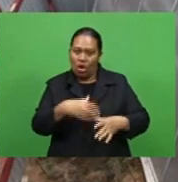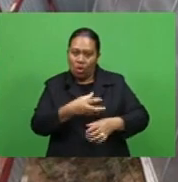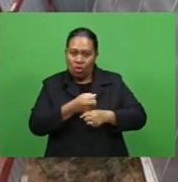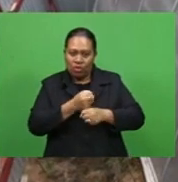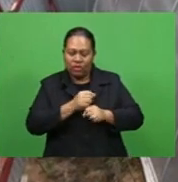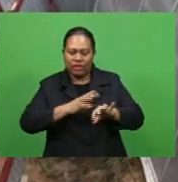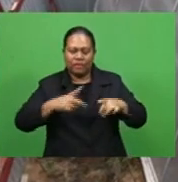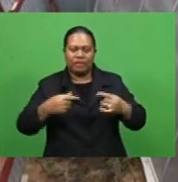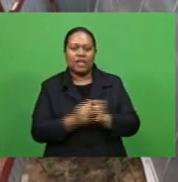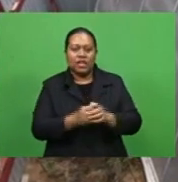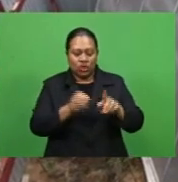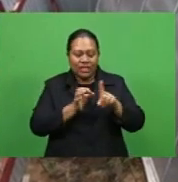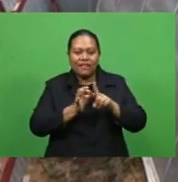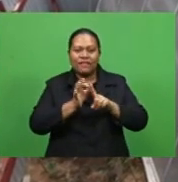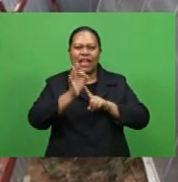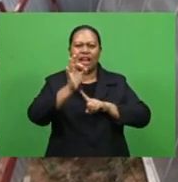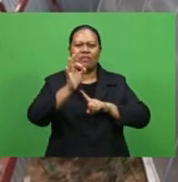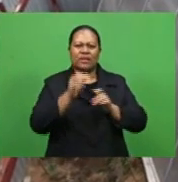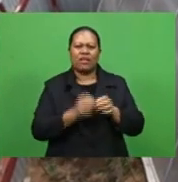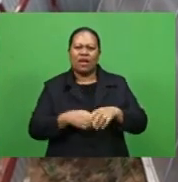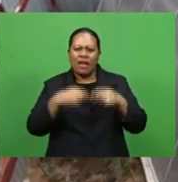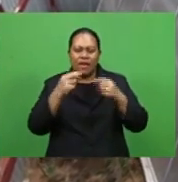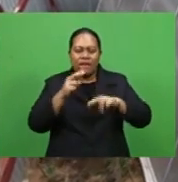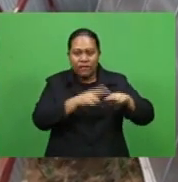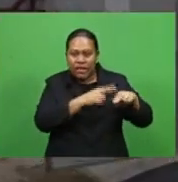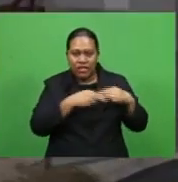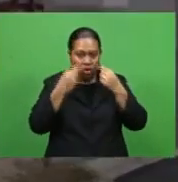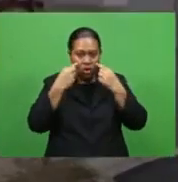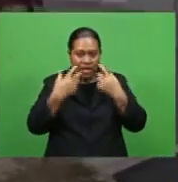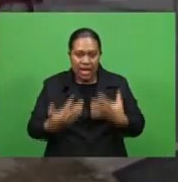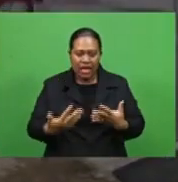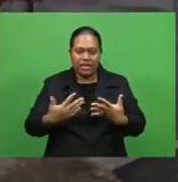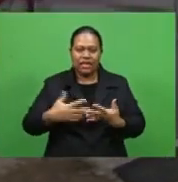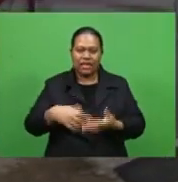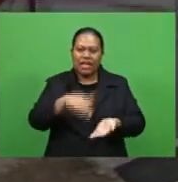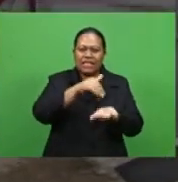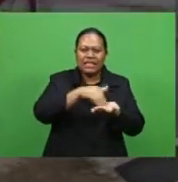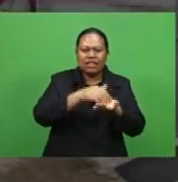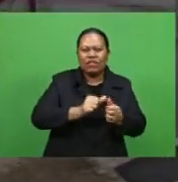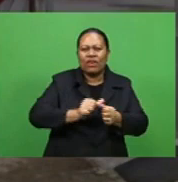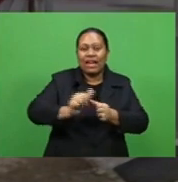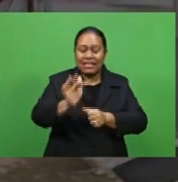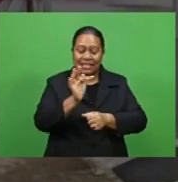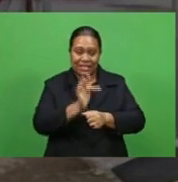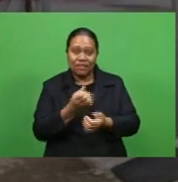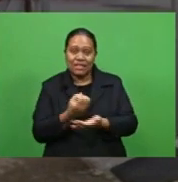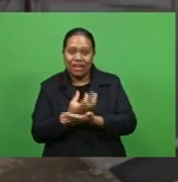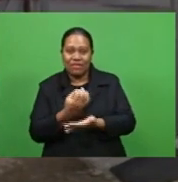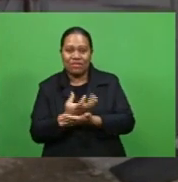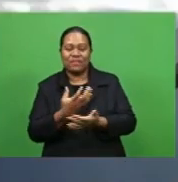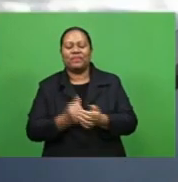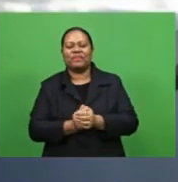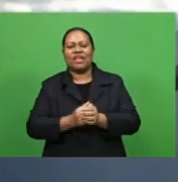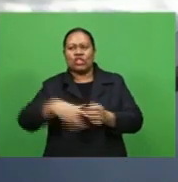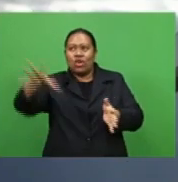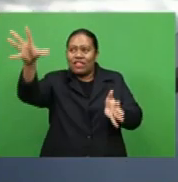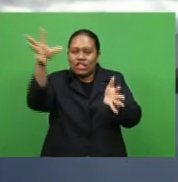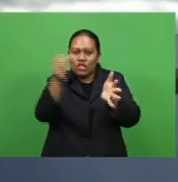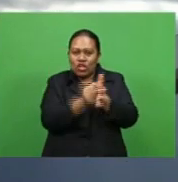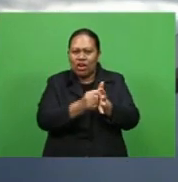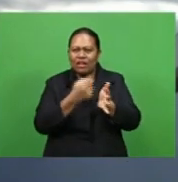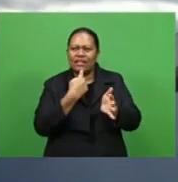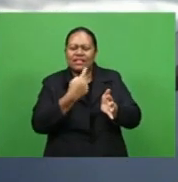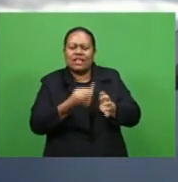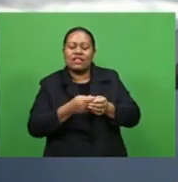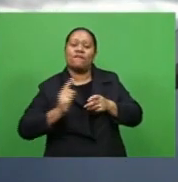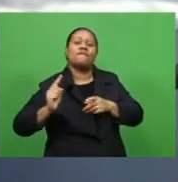developed by the Fiji Organic Research Center for Excellence or force in Savu Savu the solar UV dryer is the